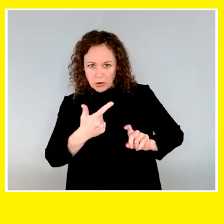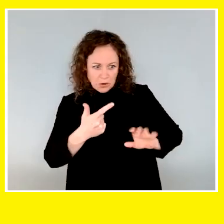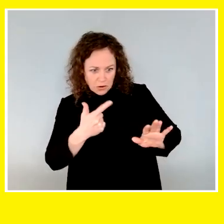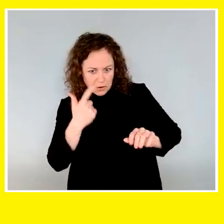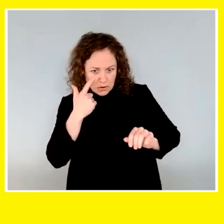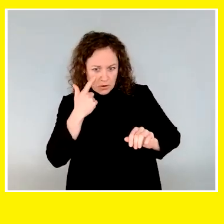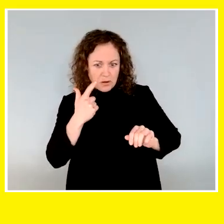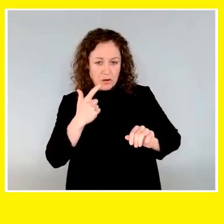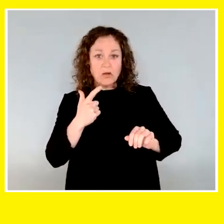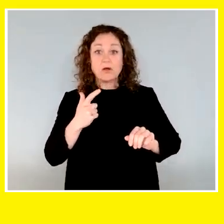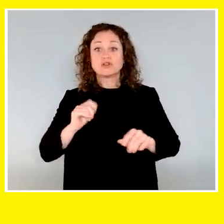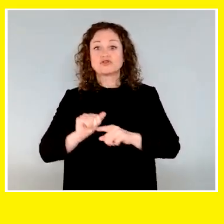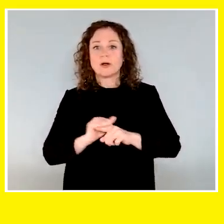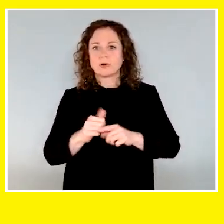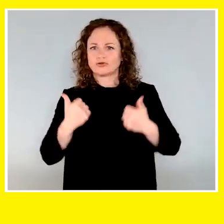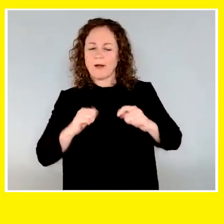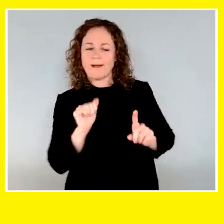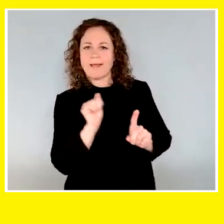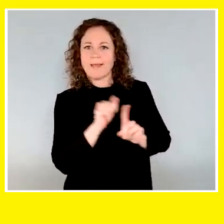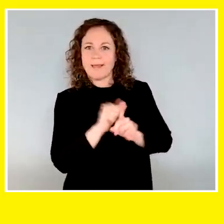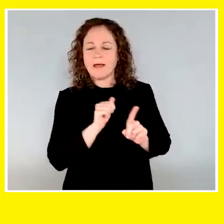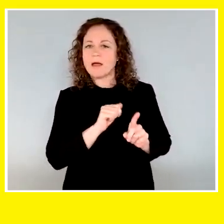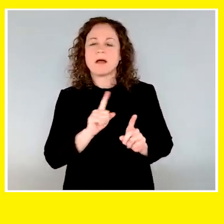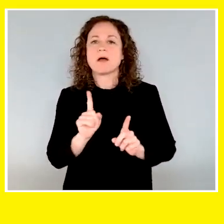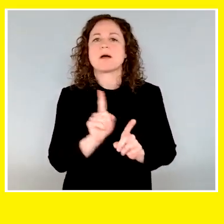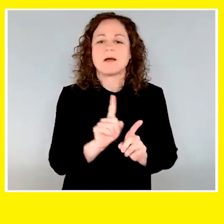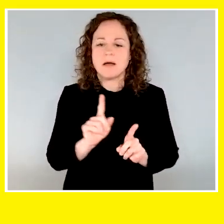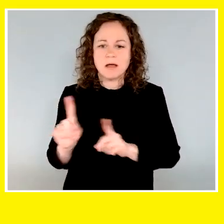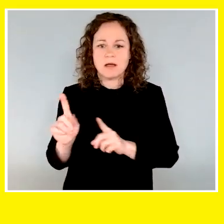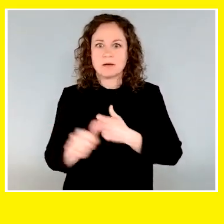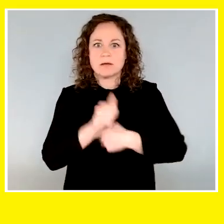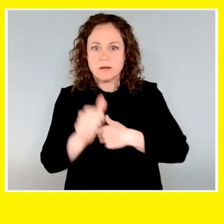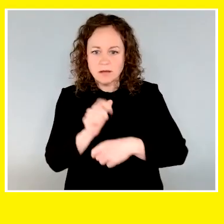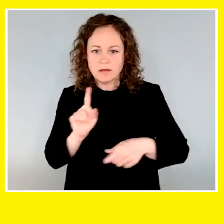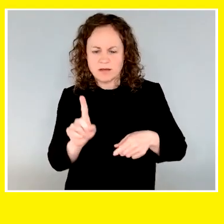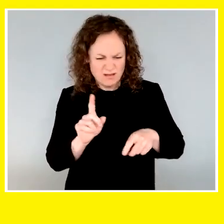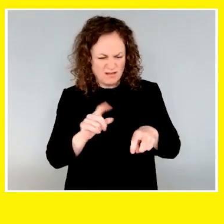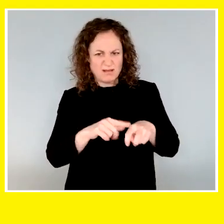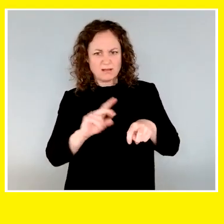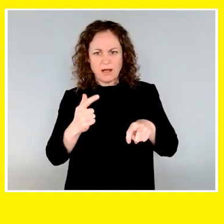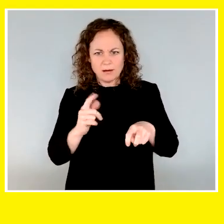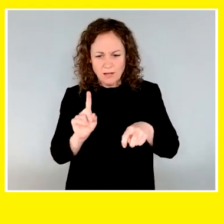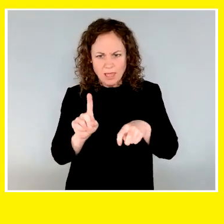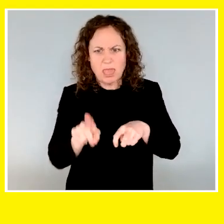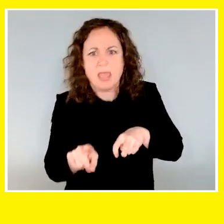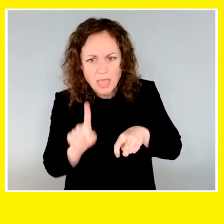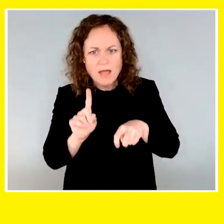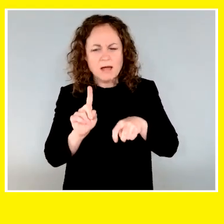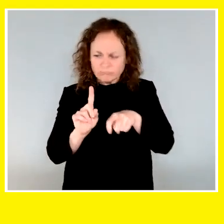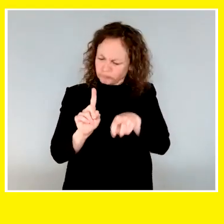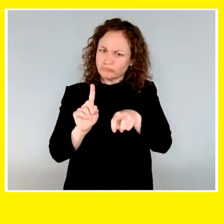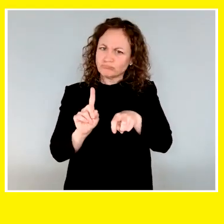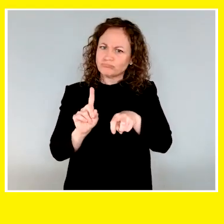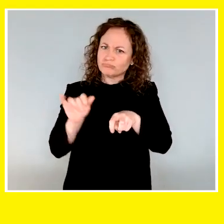intentionally follow poorly and actively interfere with the dog's guiding work. By walking over curb edges and walking directly towards